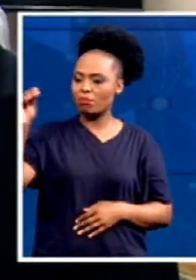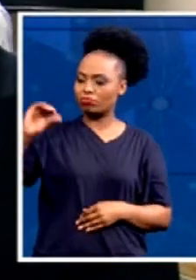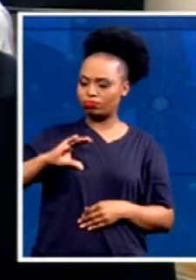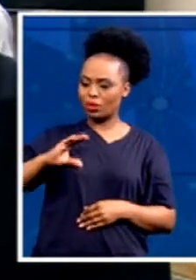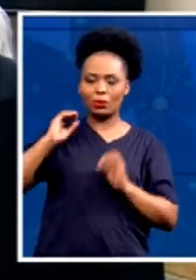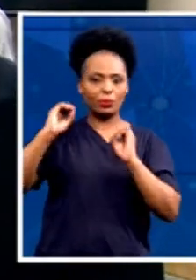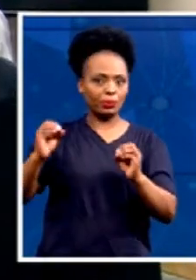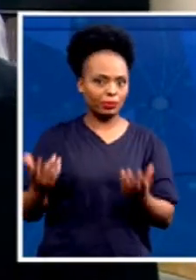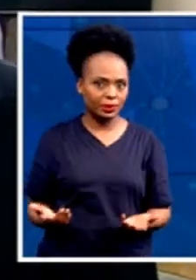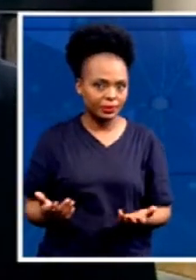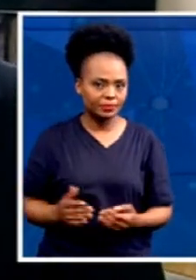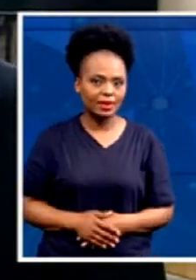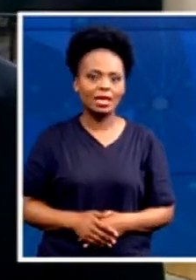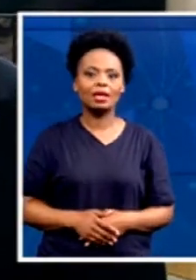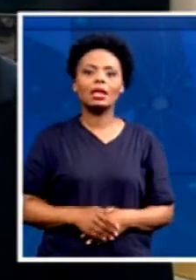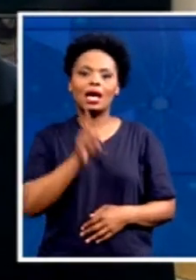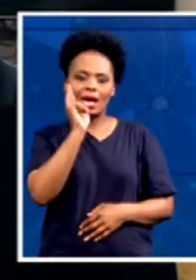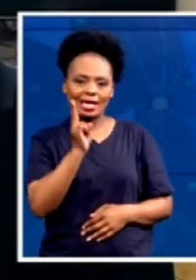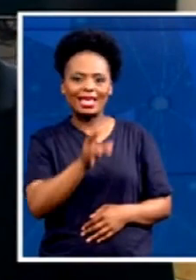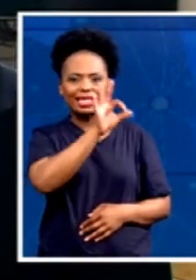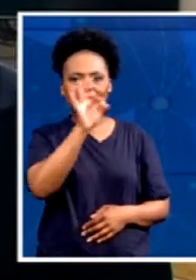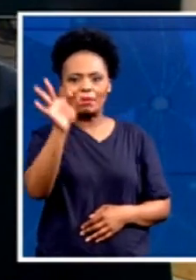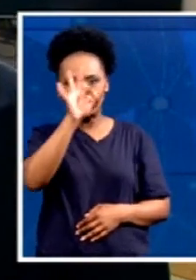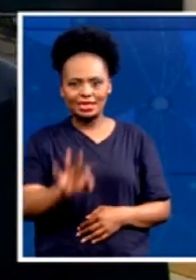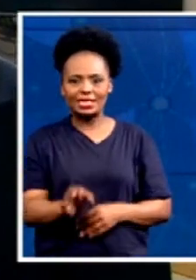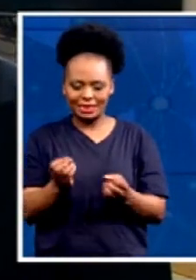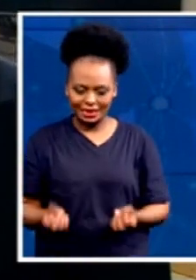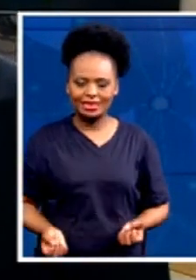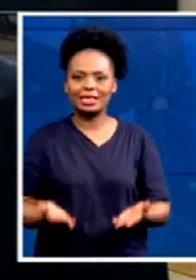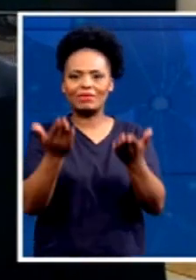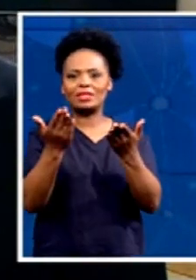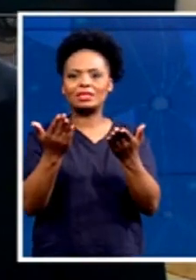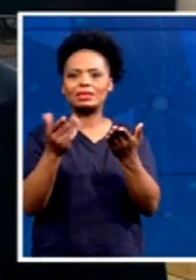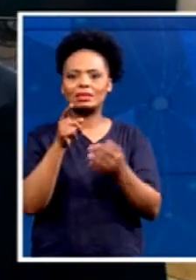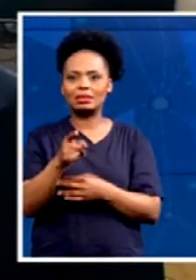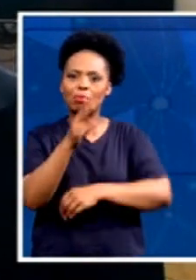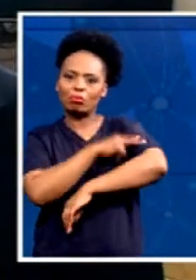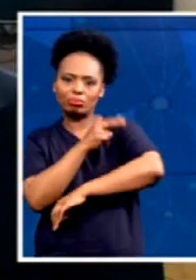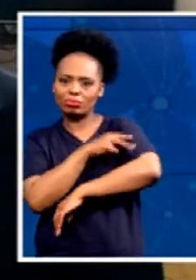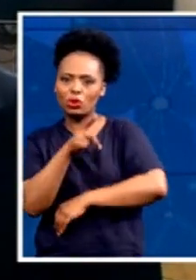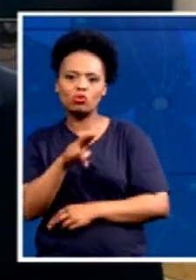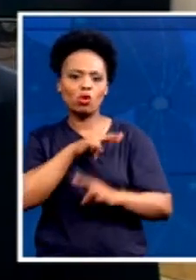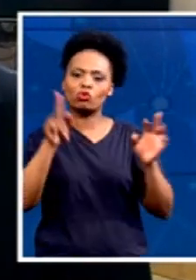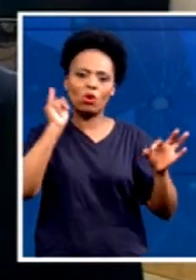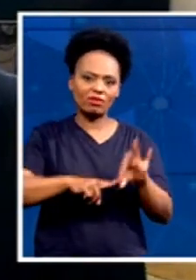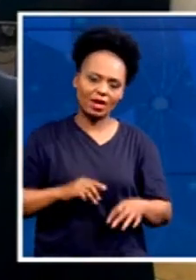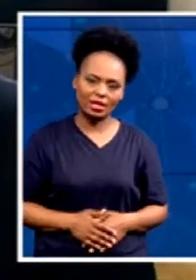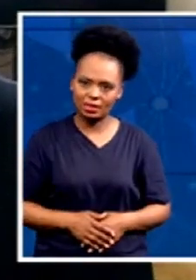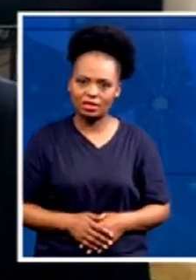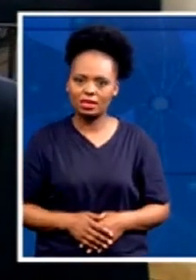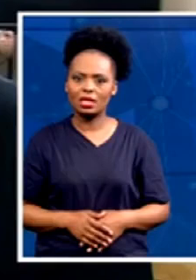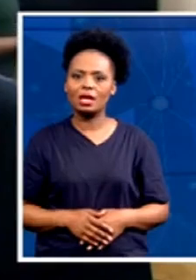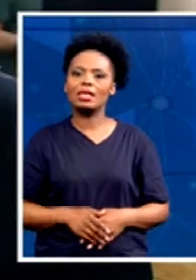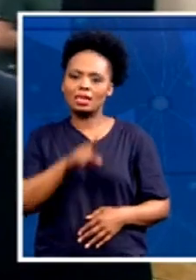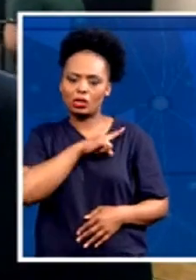civil servants are not qualified to do the job they are in. We say that we will have a proper audit of all